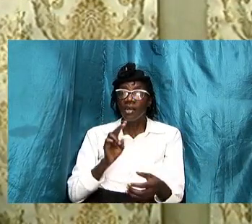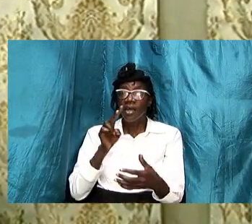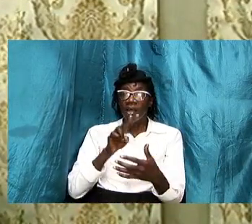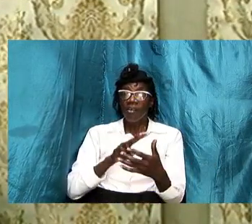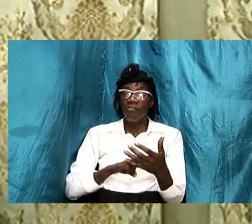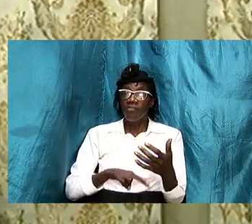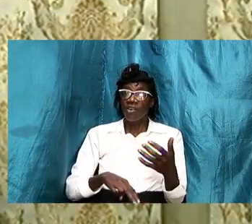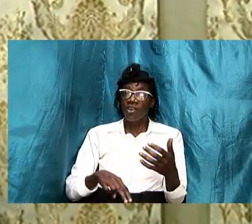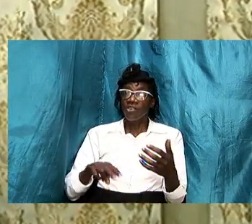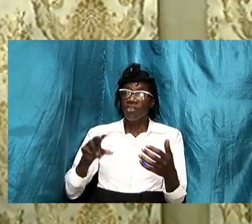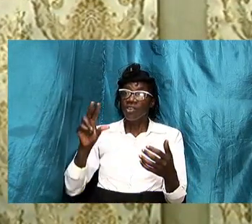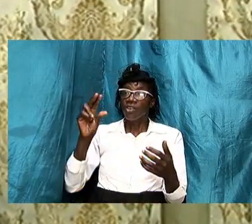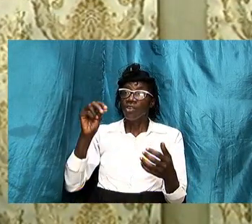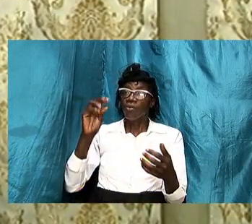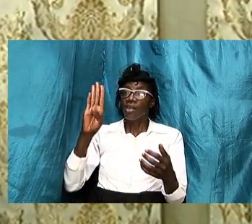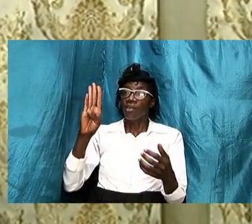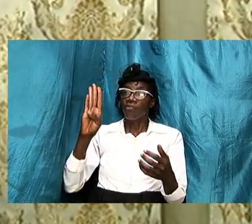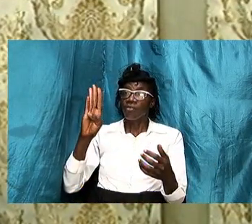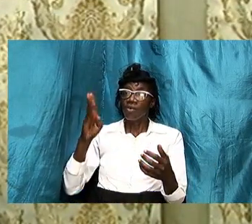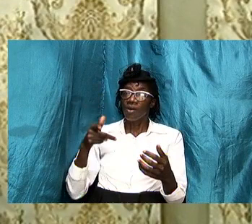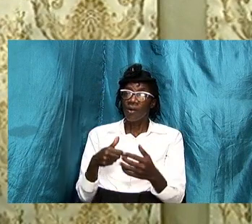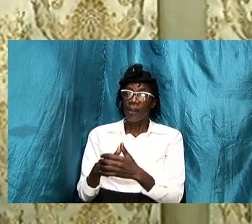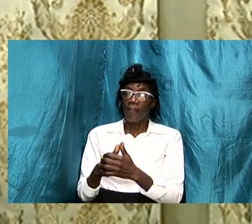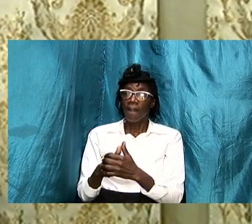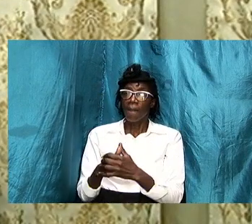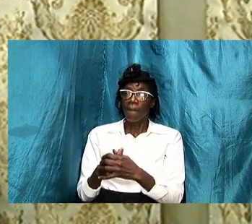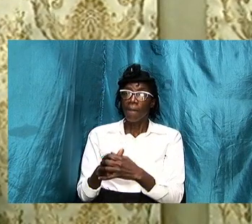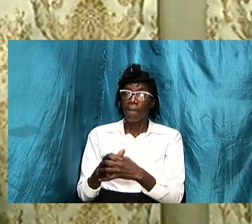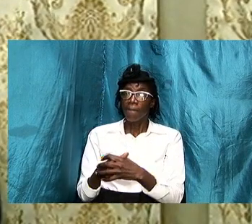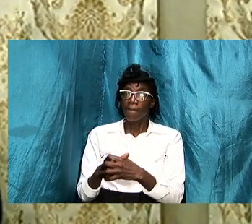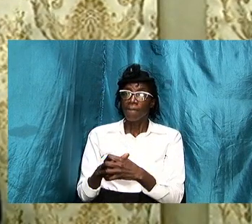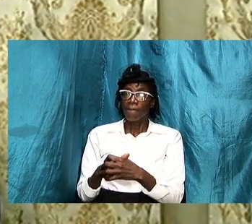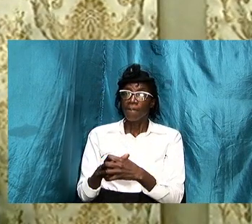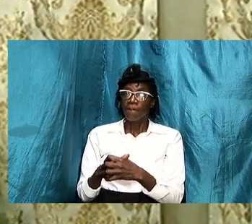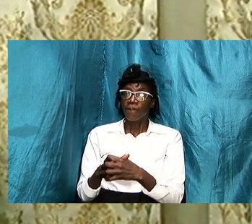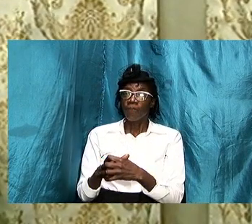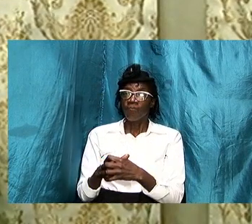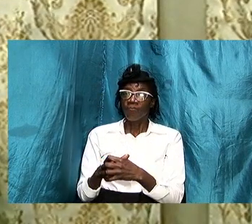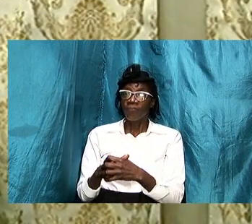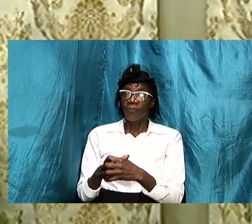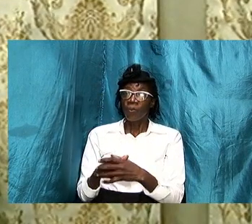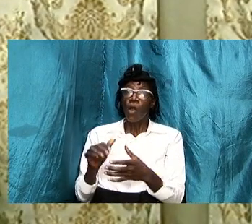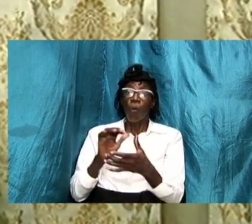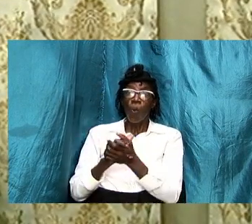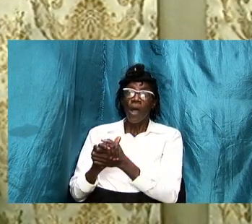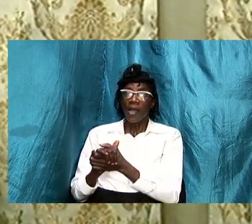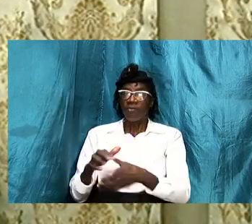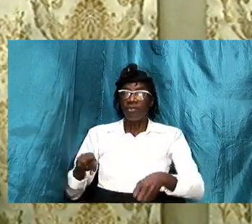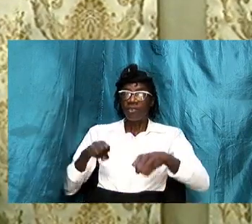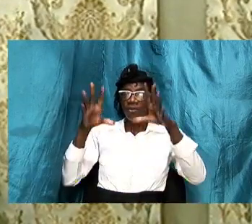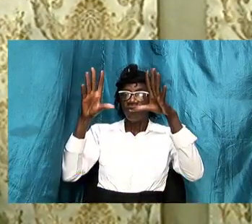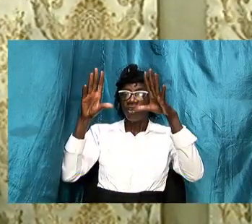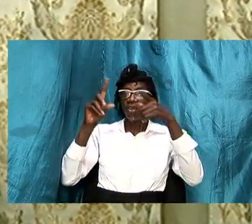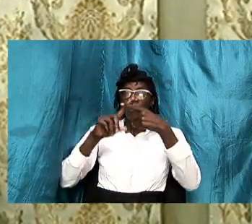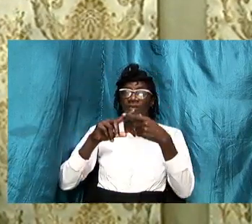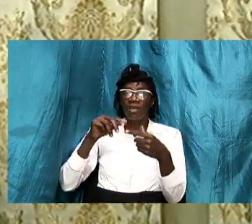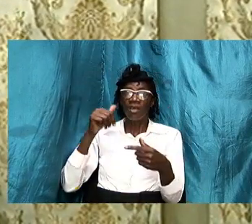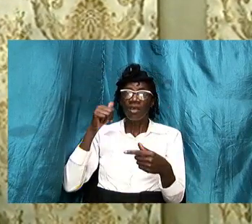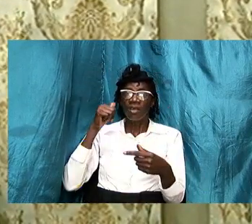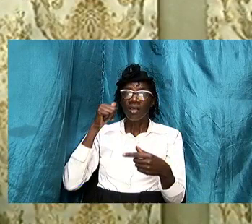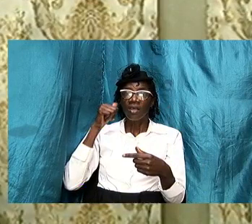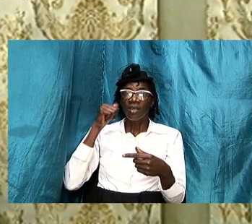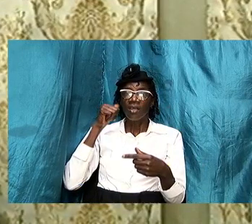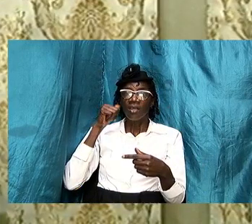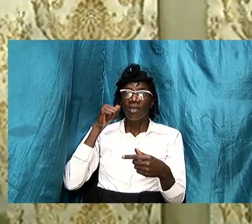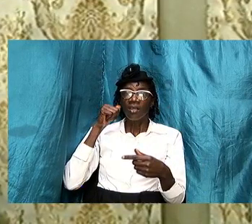um so let wise be subject to their own husbands in everything verse